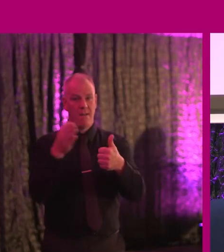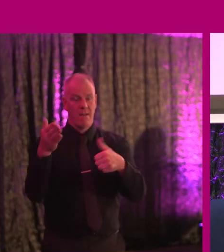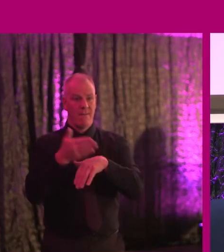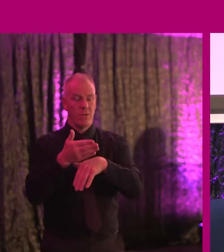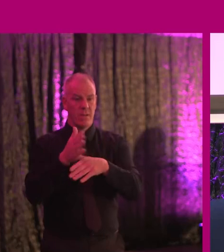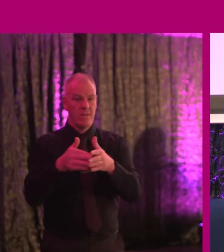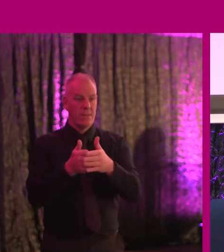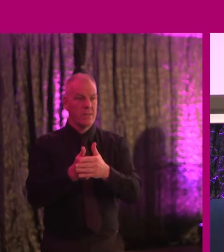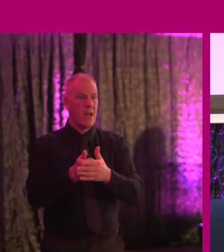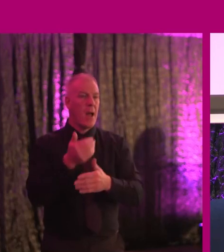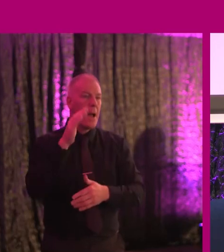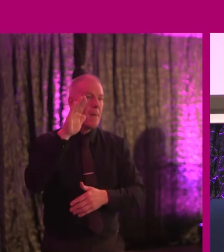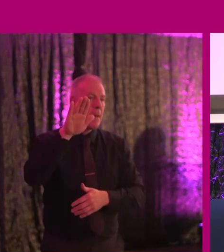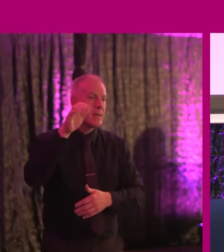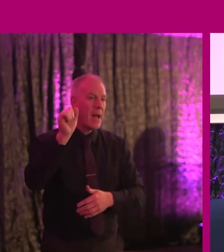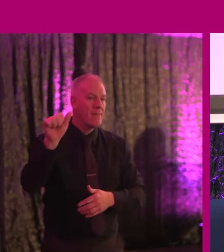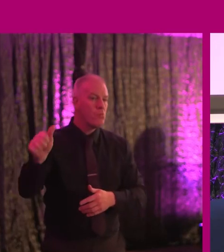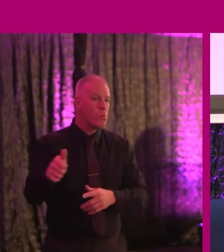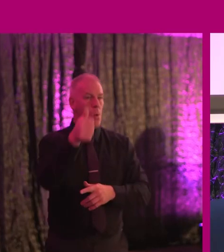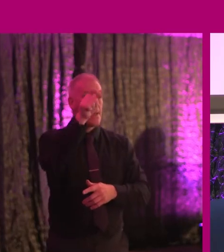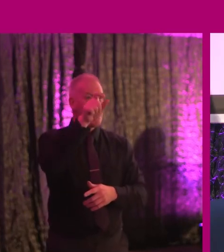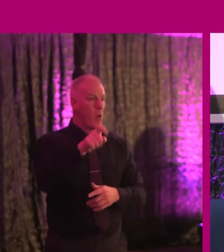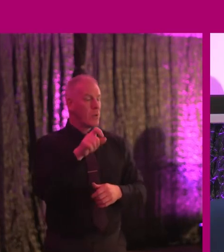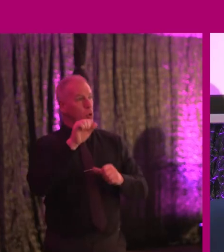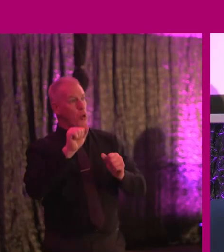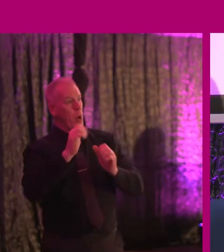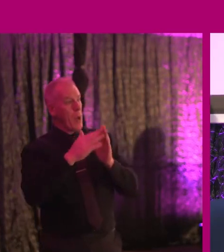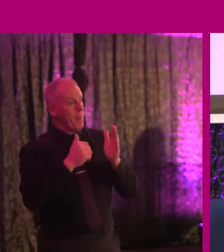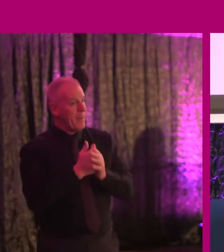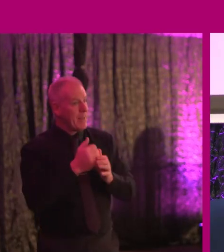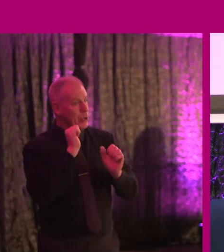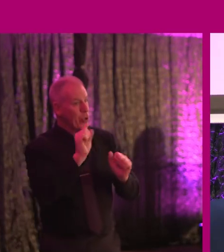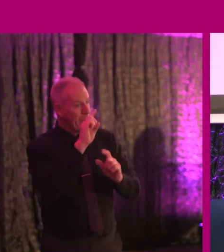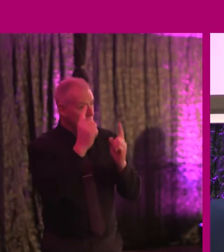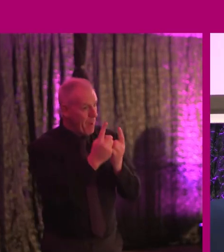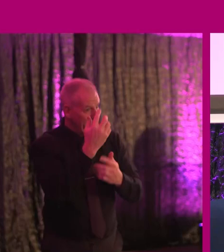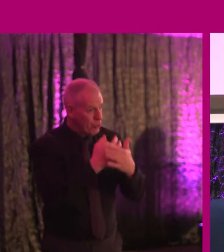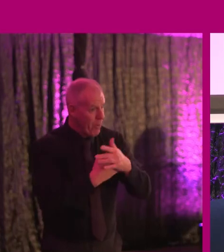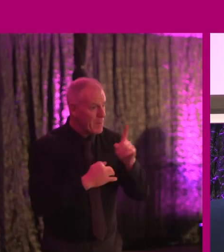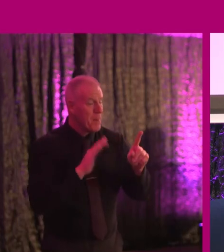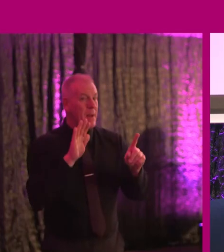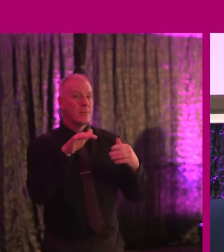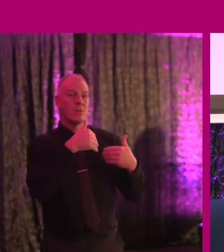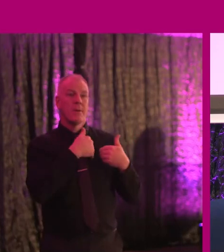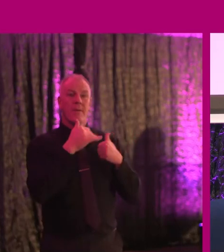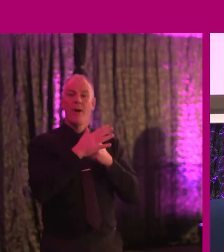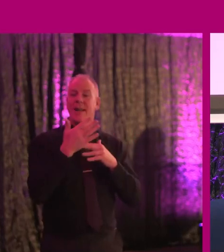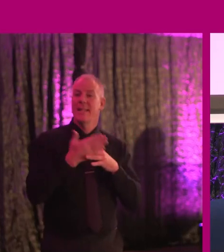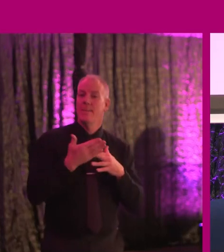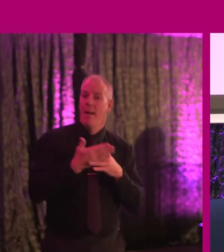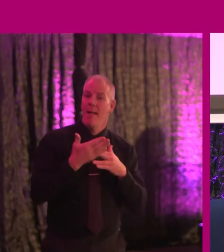business. There must be somebody in your business, in your department, government, who is responsible for accessibility